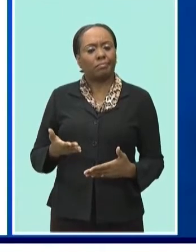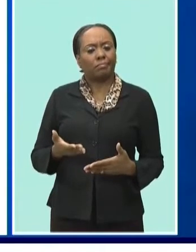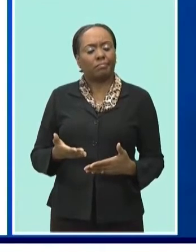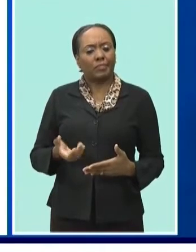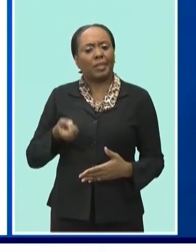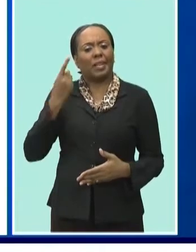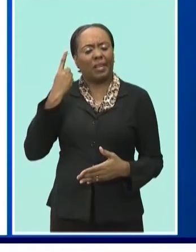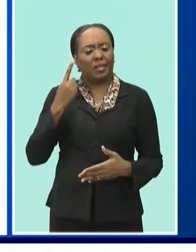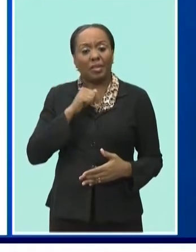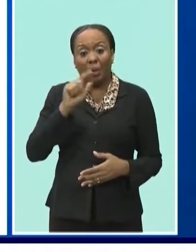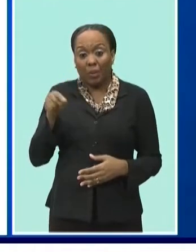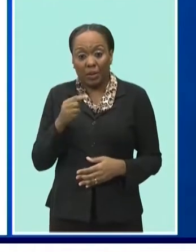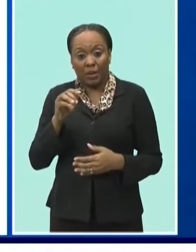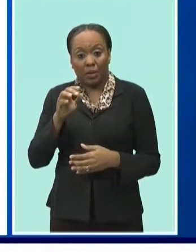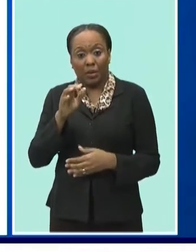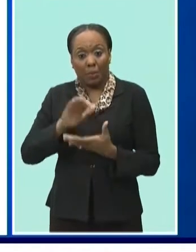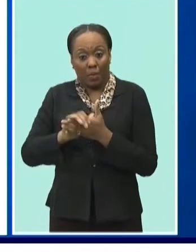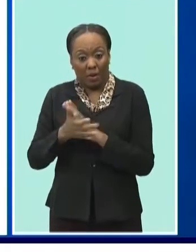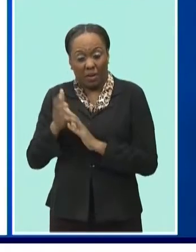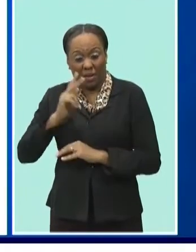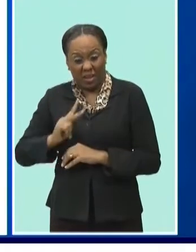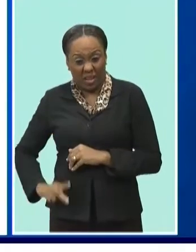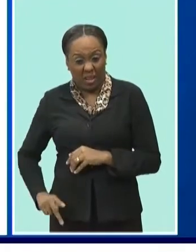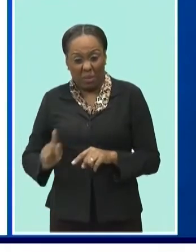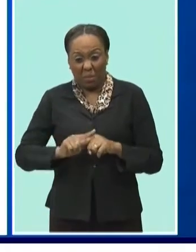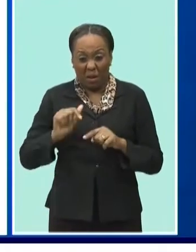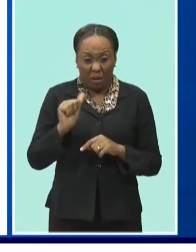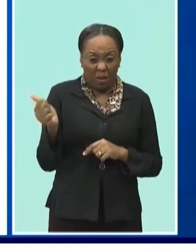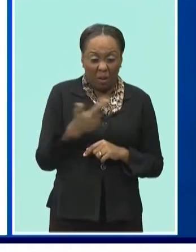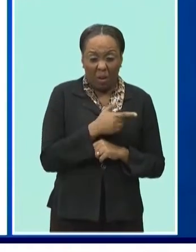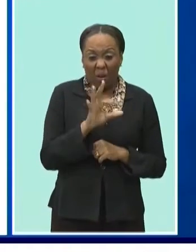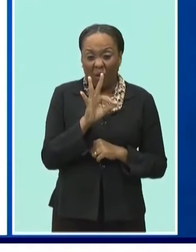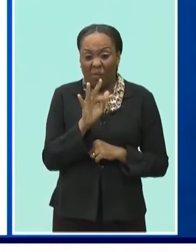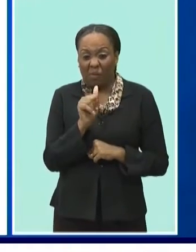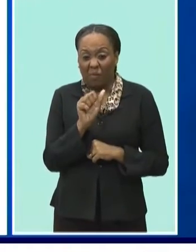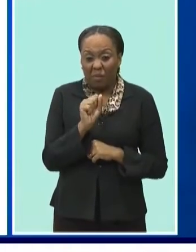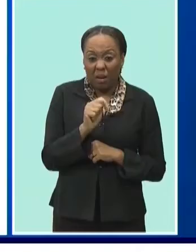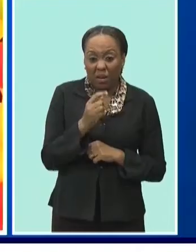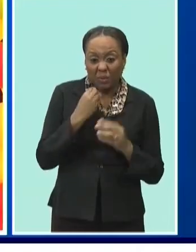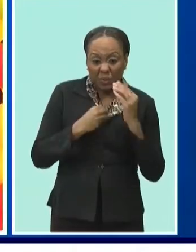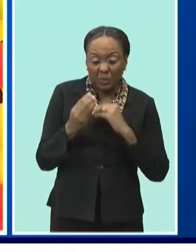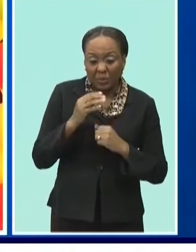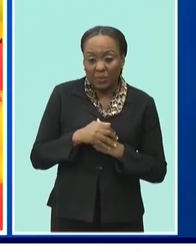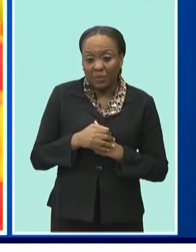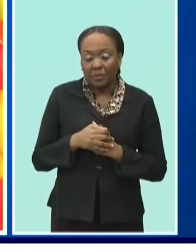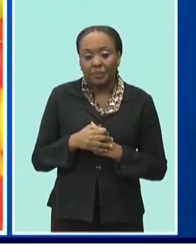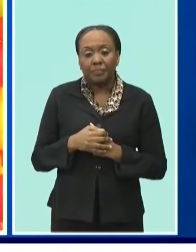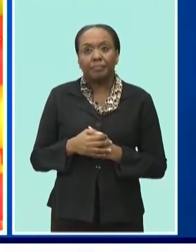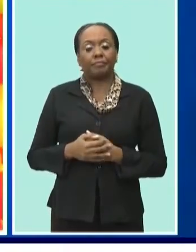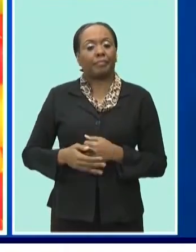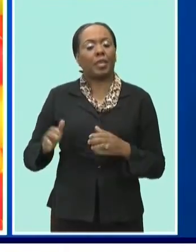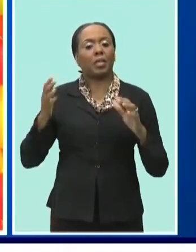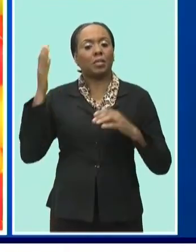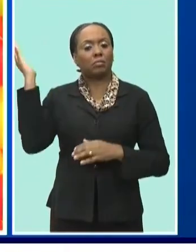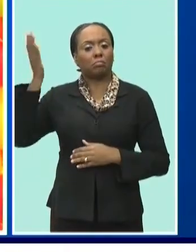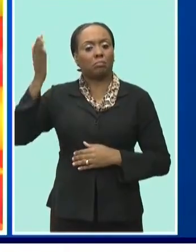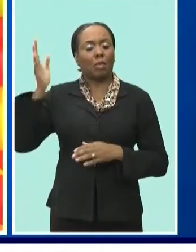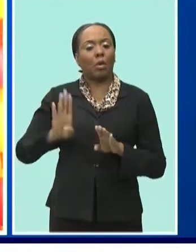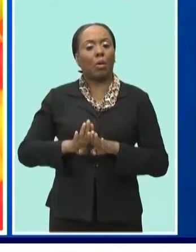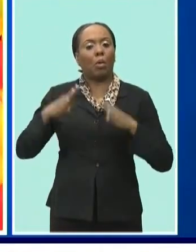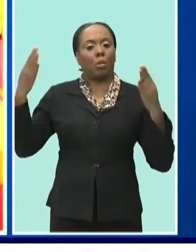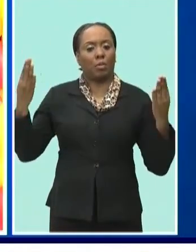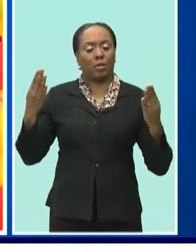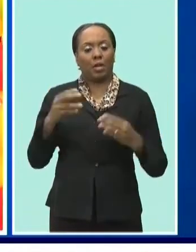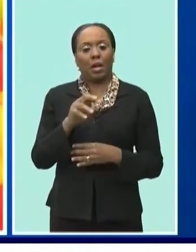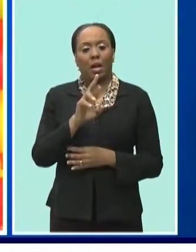King, but every single fast food restaurant in Barbados. Minister Weir was speaking during the opening of the sixth Burger King location